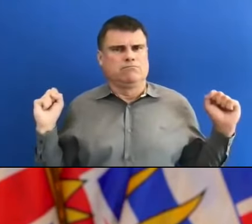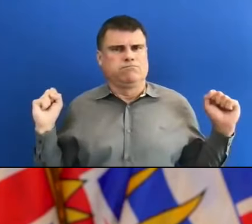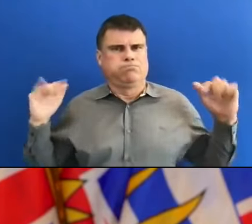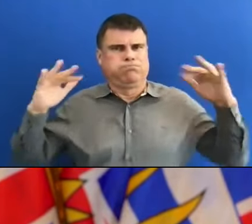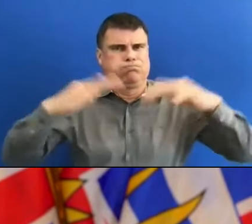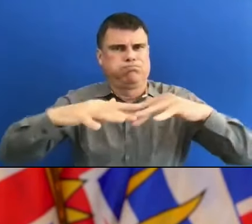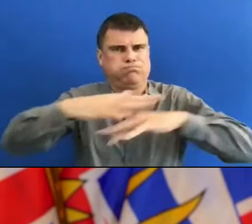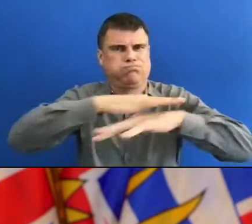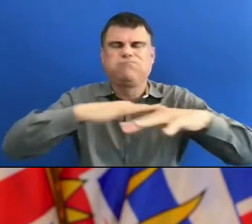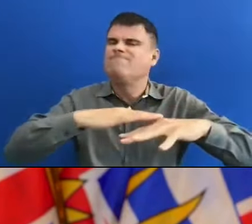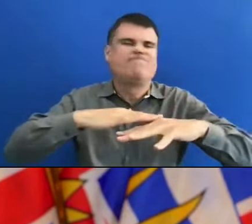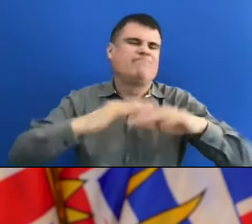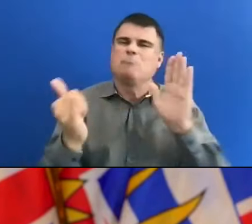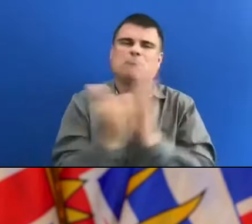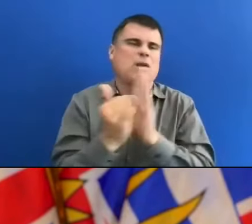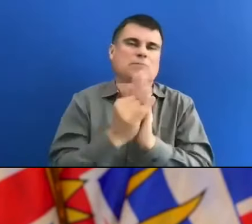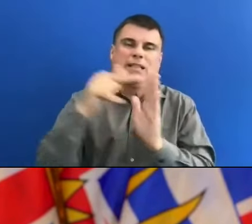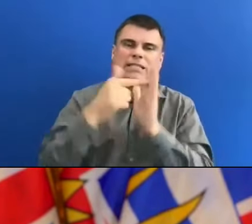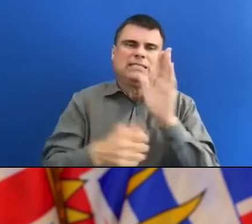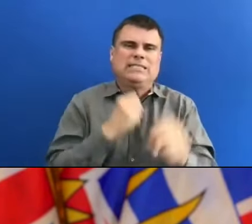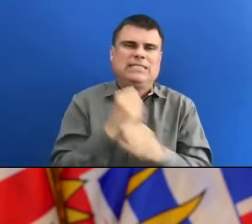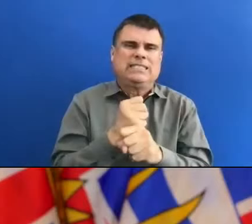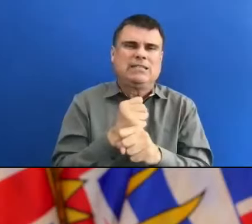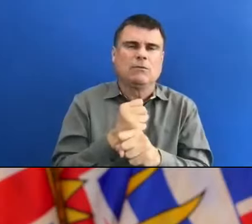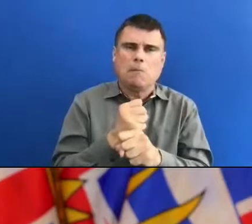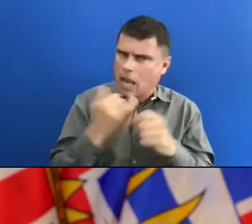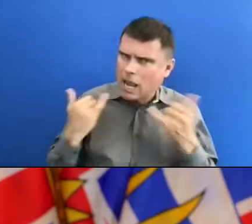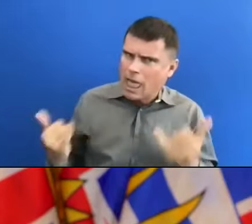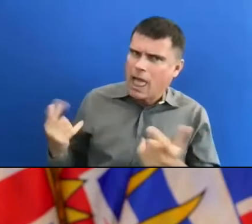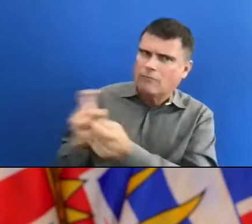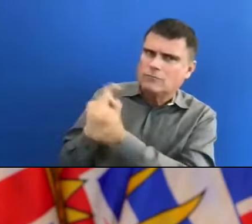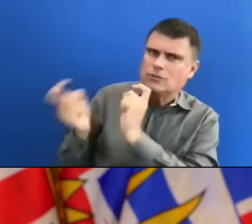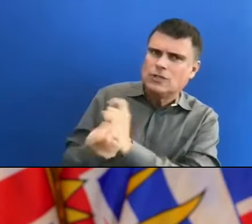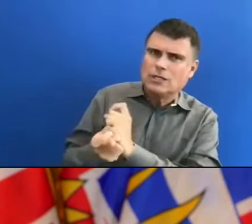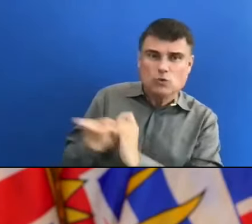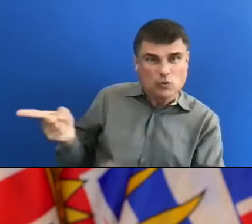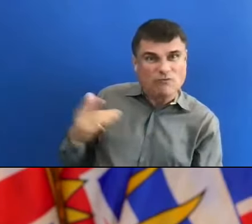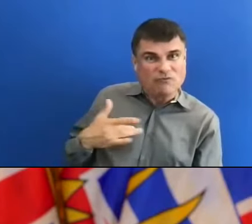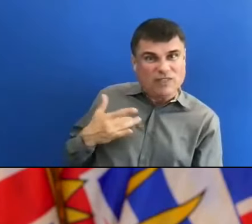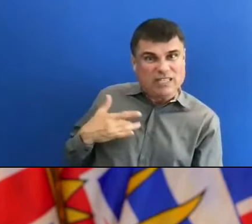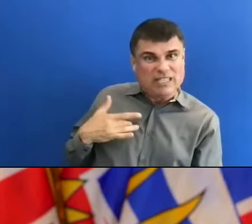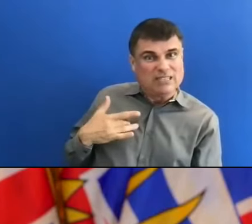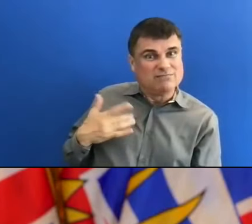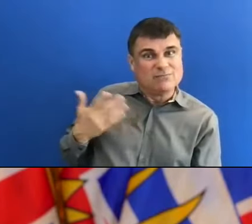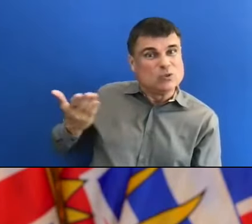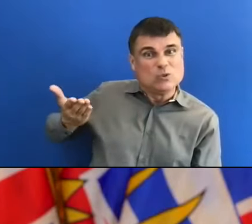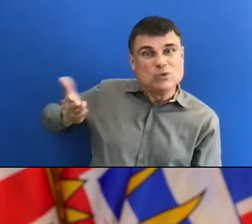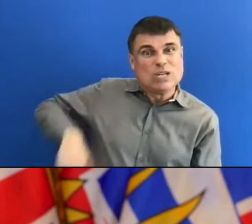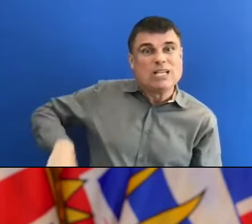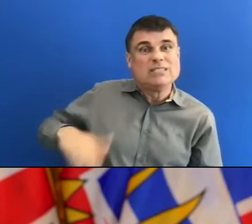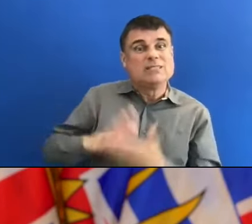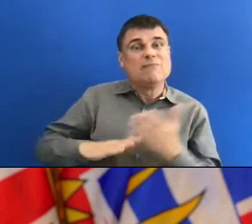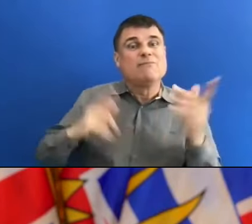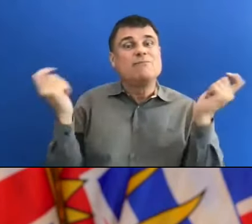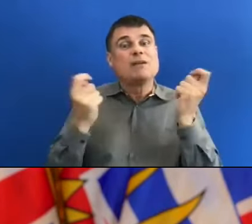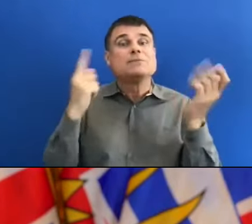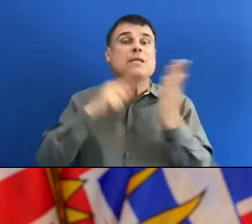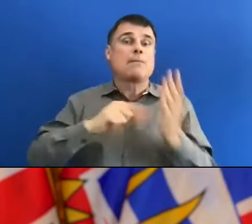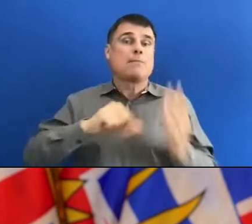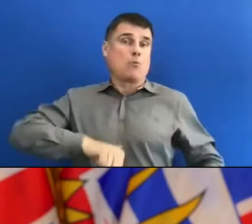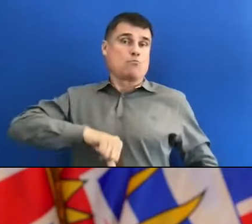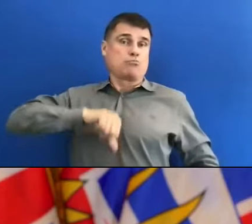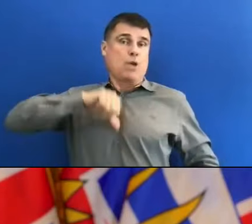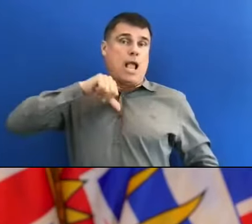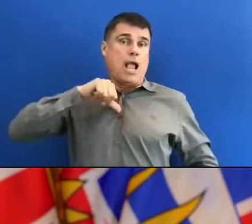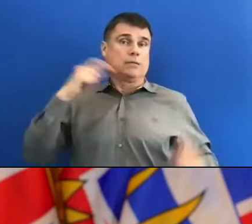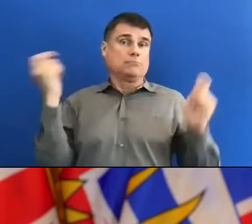change from that. Do you think it's too late for some festivals to get going? Maybe Pride, is it too late for them? Do you regret saying that maybe this